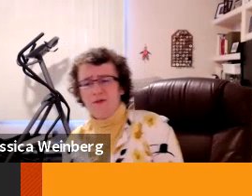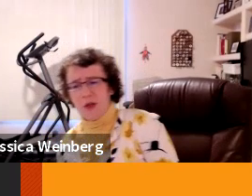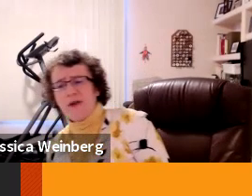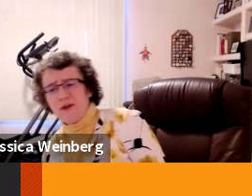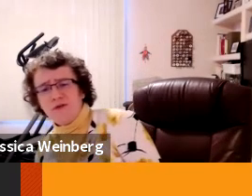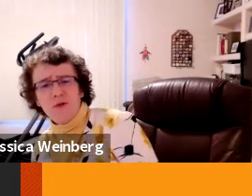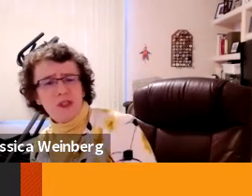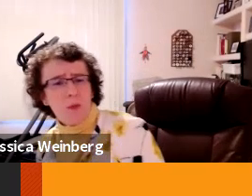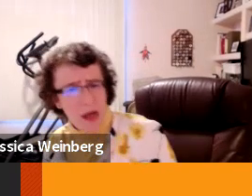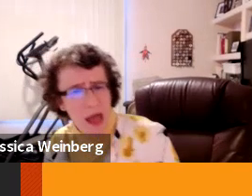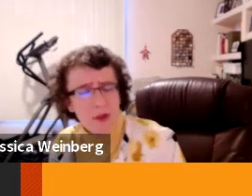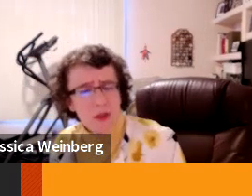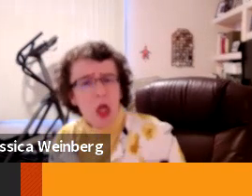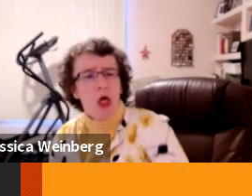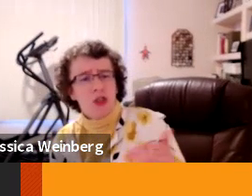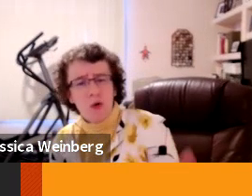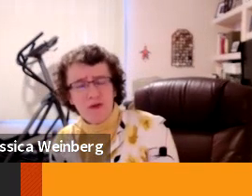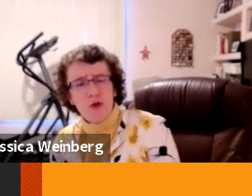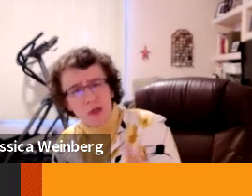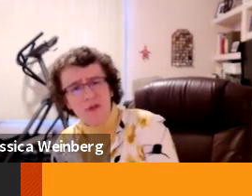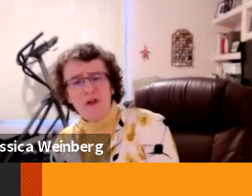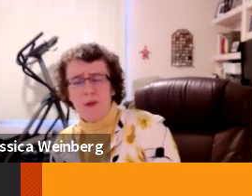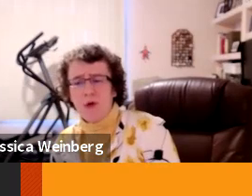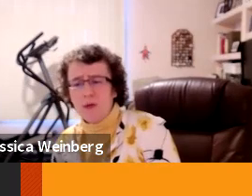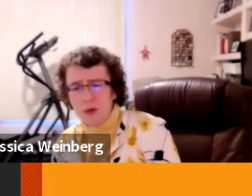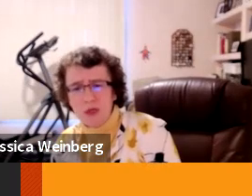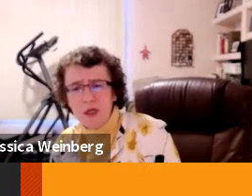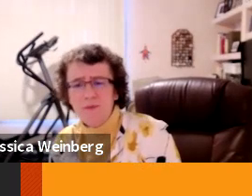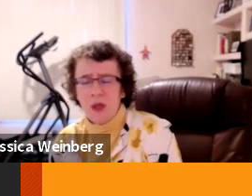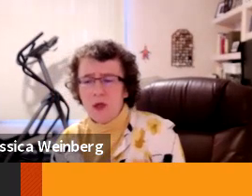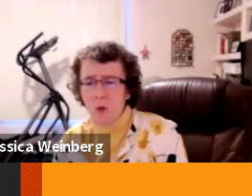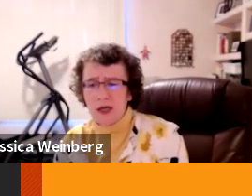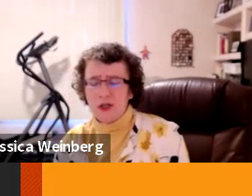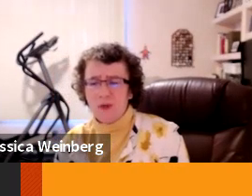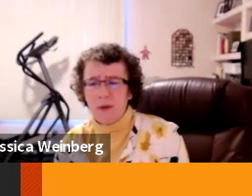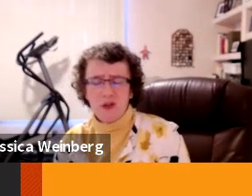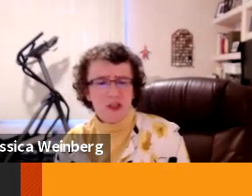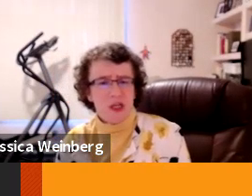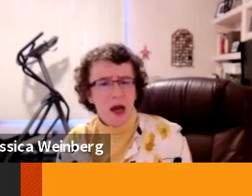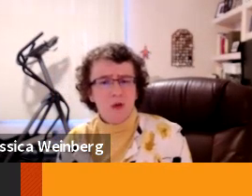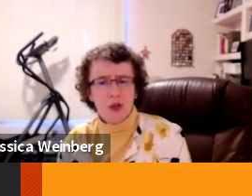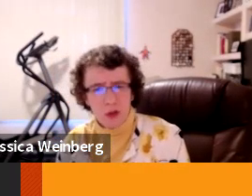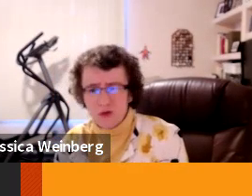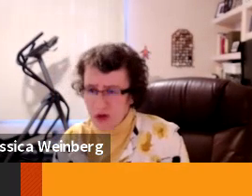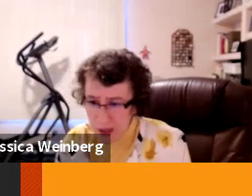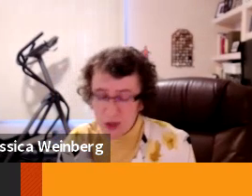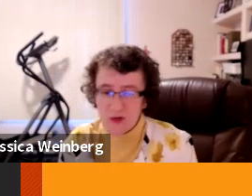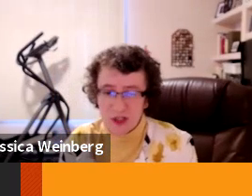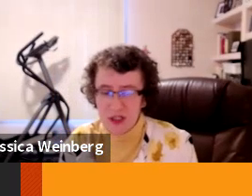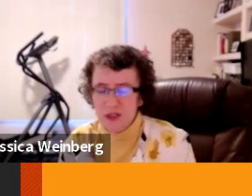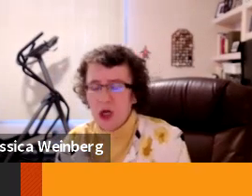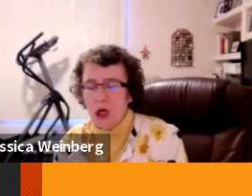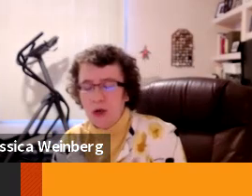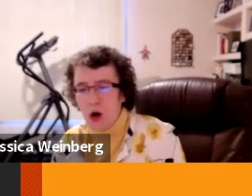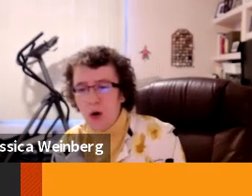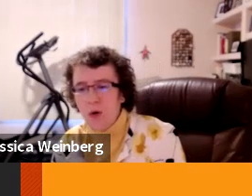have a lot of influence on what happens so if you live in a member community you want to let your members of city council and township